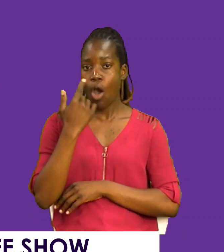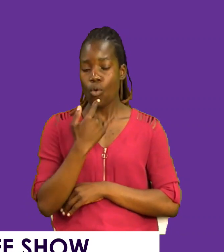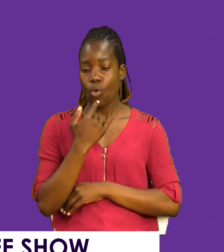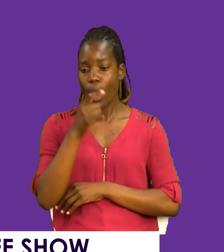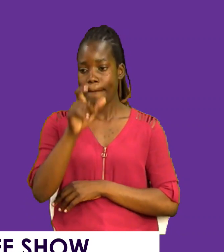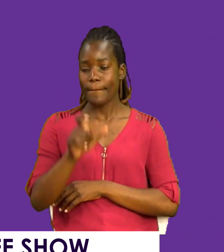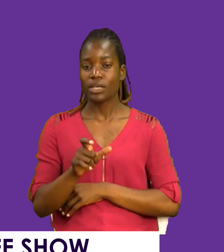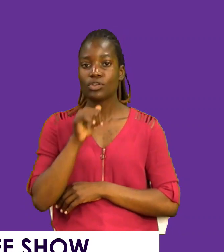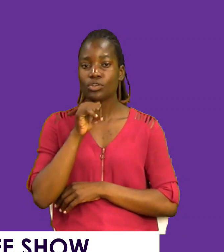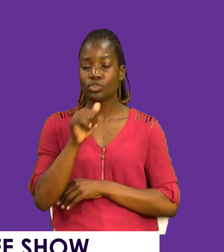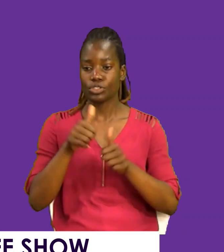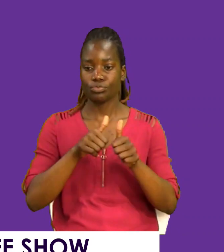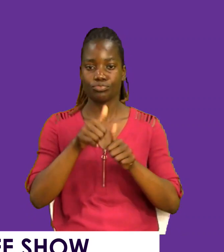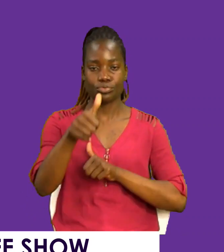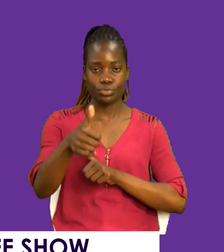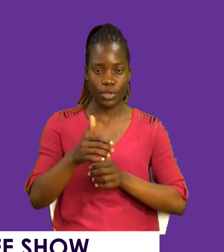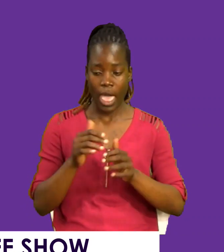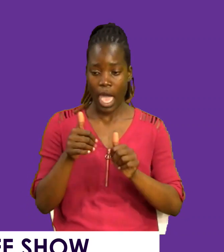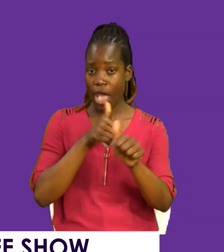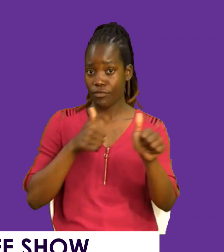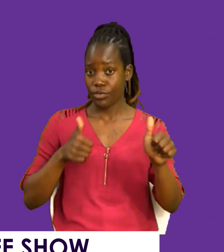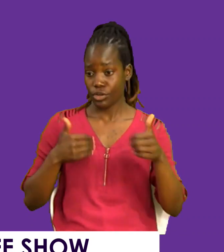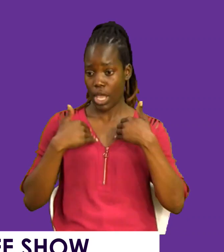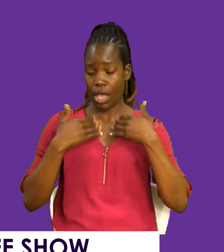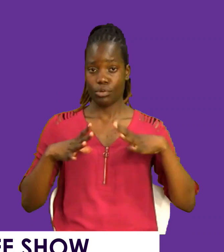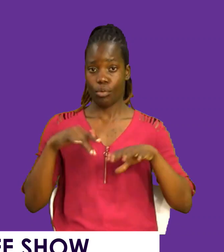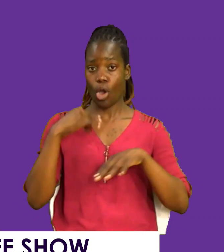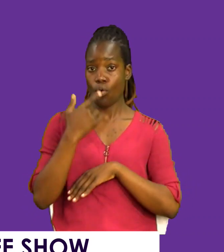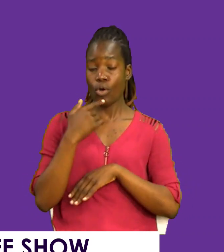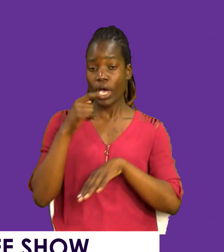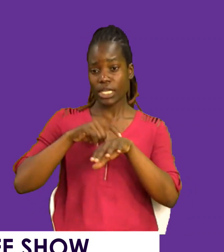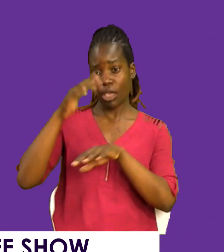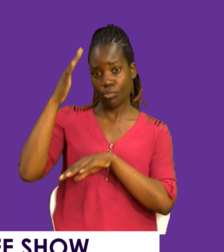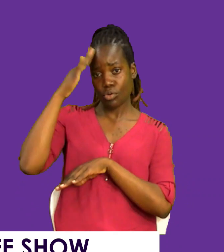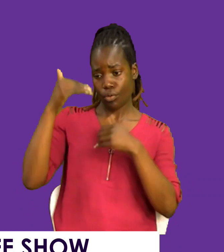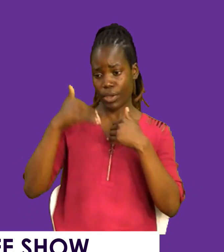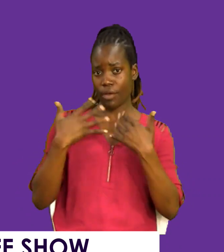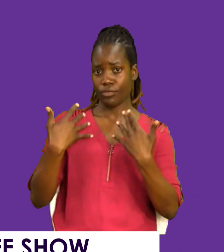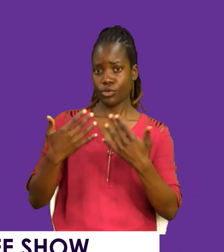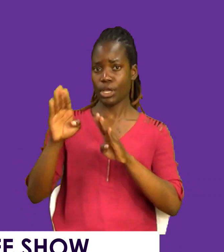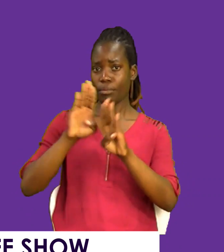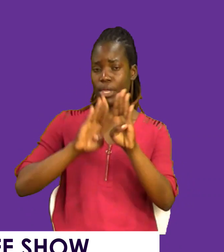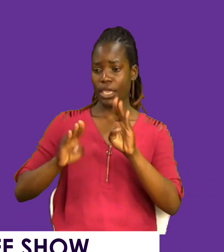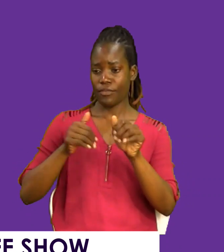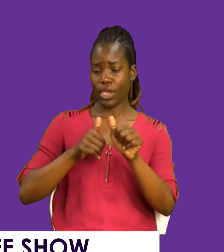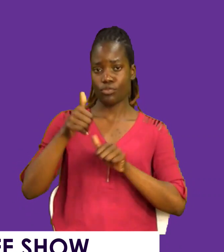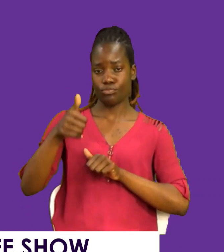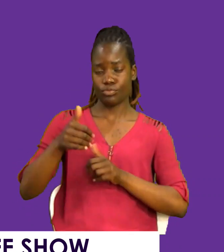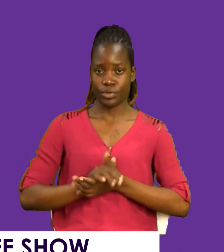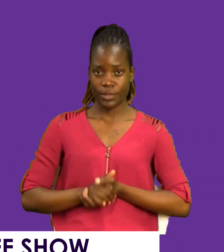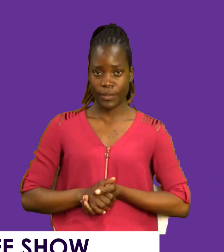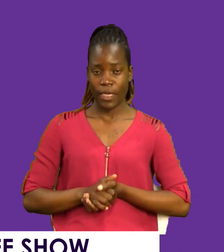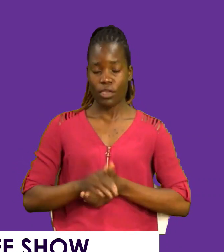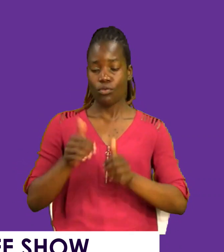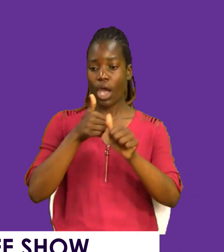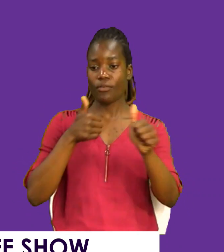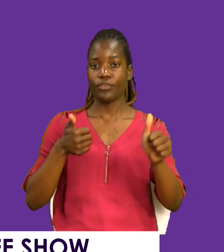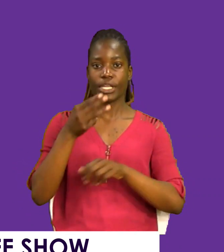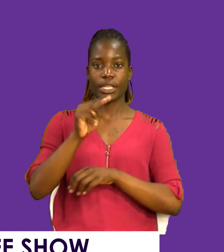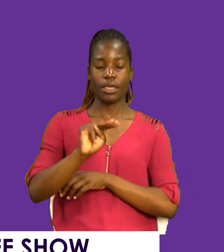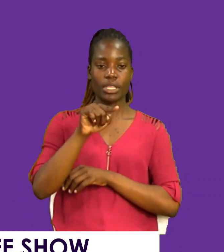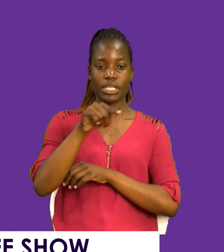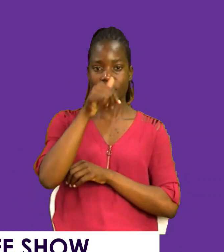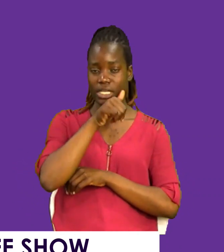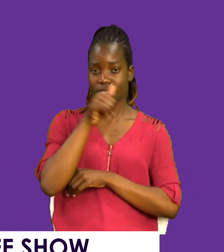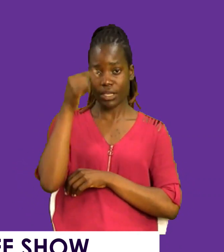somebody will not run away from. There are people that when you discover they have some habits, run away from them. You know, these are